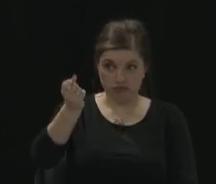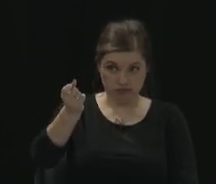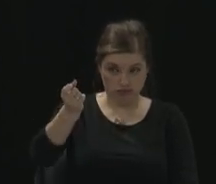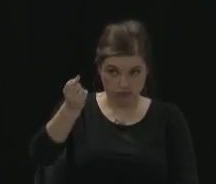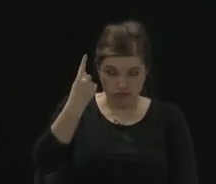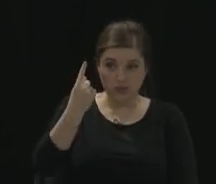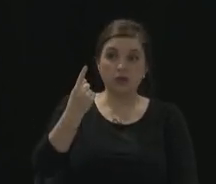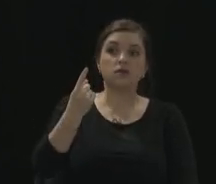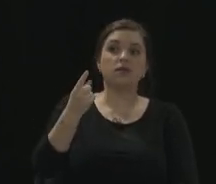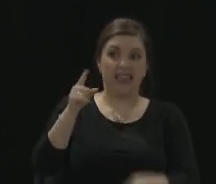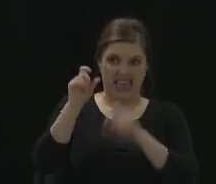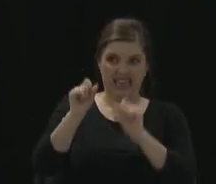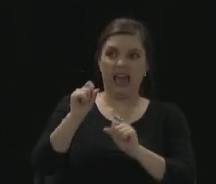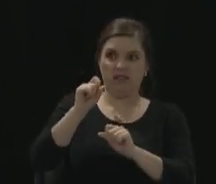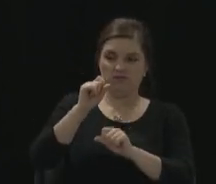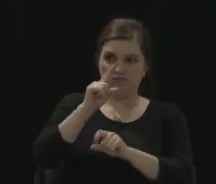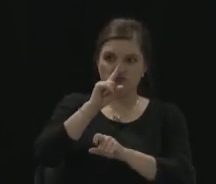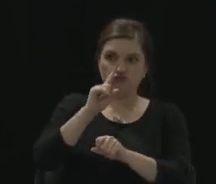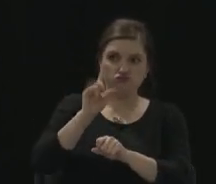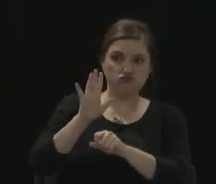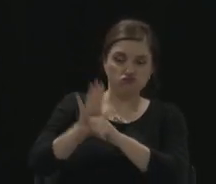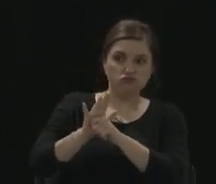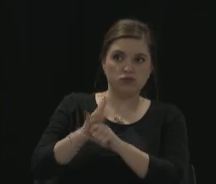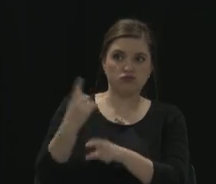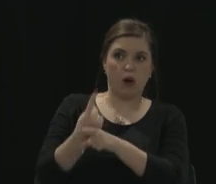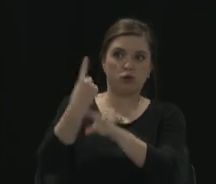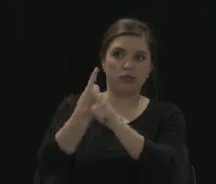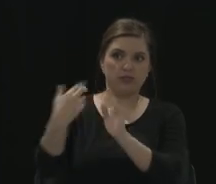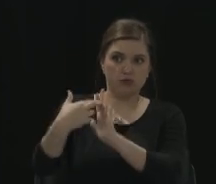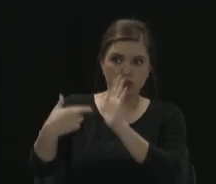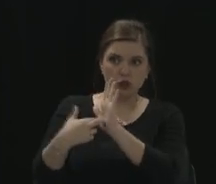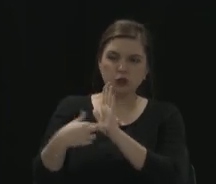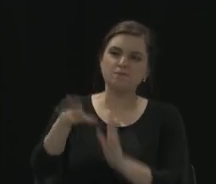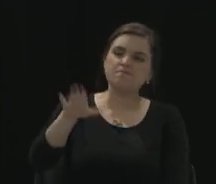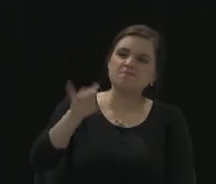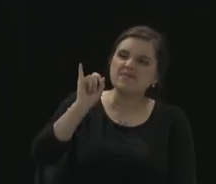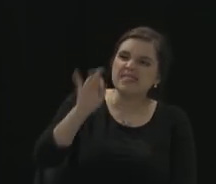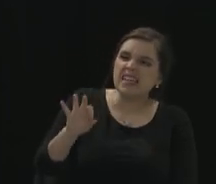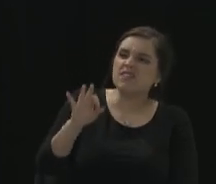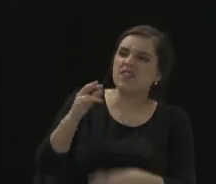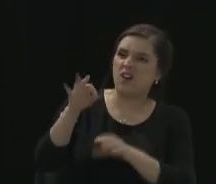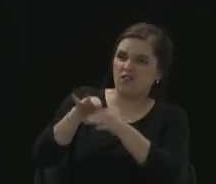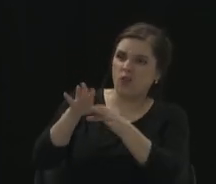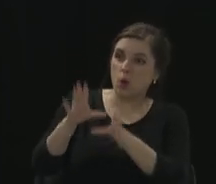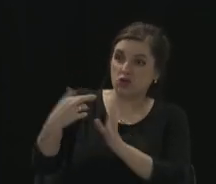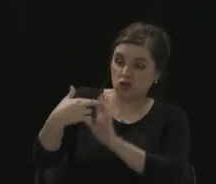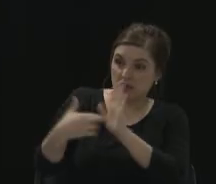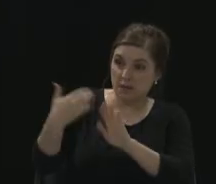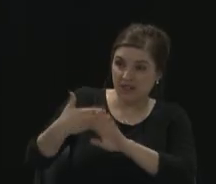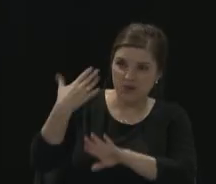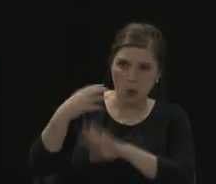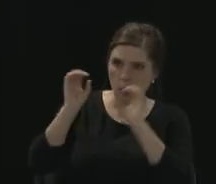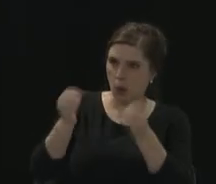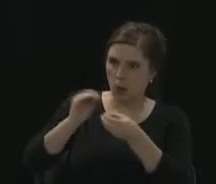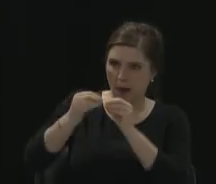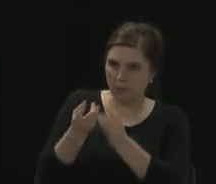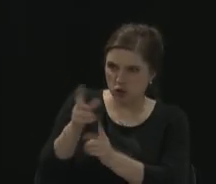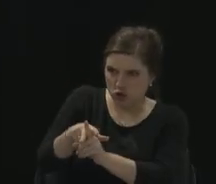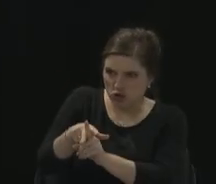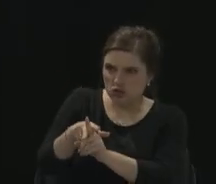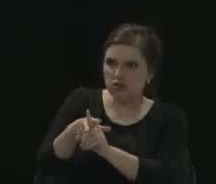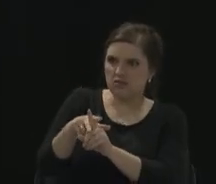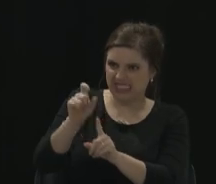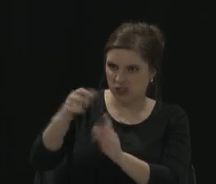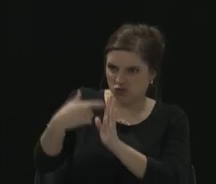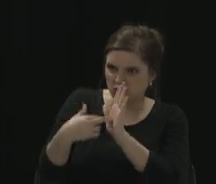registered. What if a person was registered before without those? Do they need to re-register? No. If you are currently registered, you do